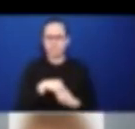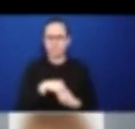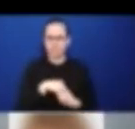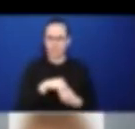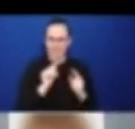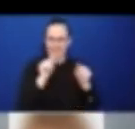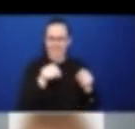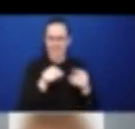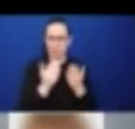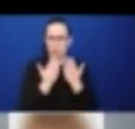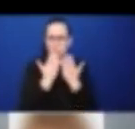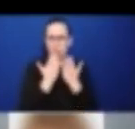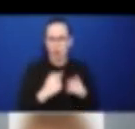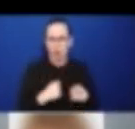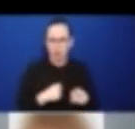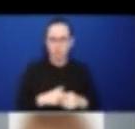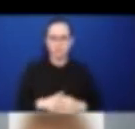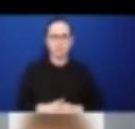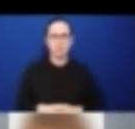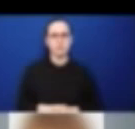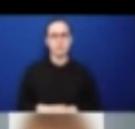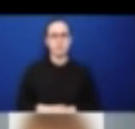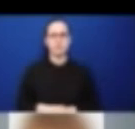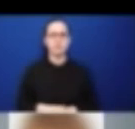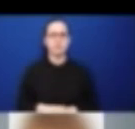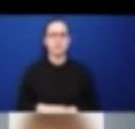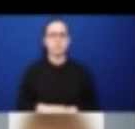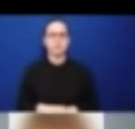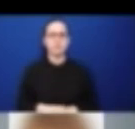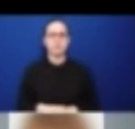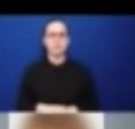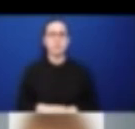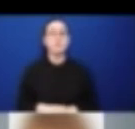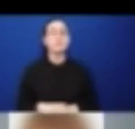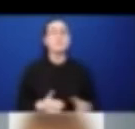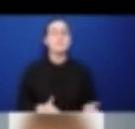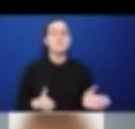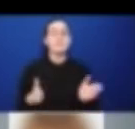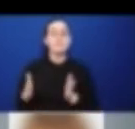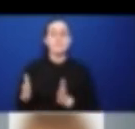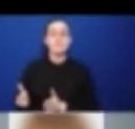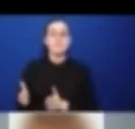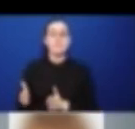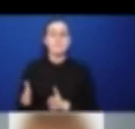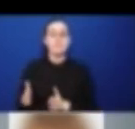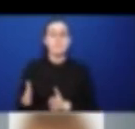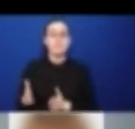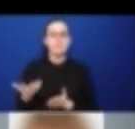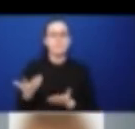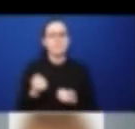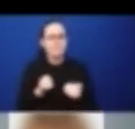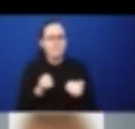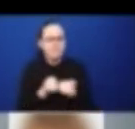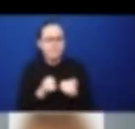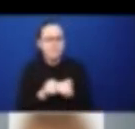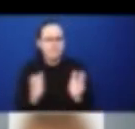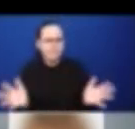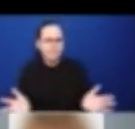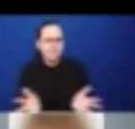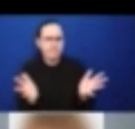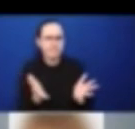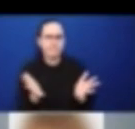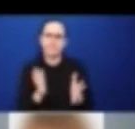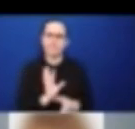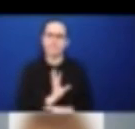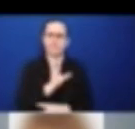We also, in relation to habilitation and habilitation, we saw a lot of different guidance and policies speaking about